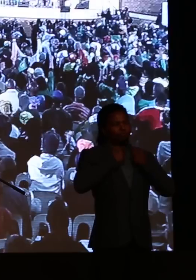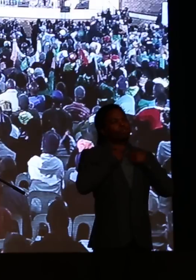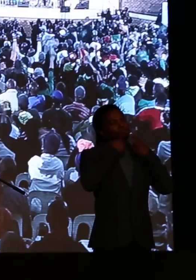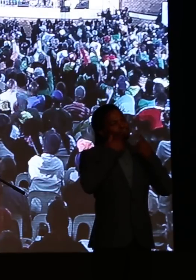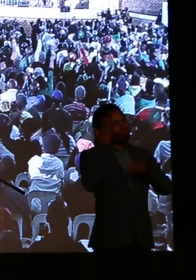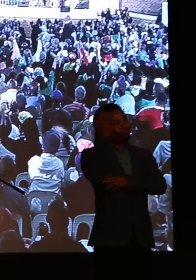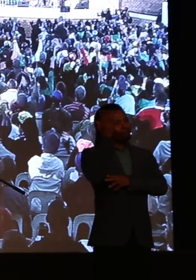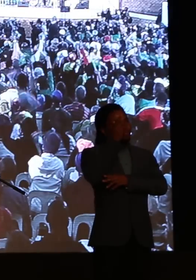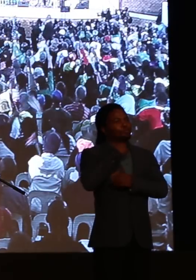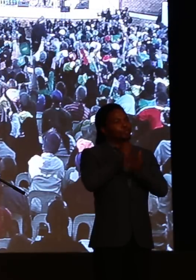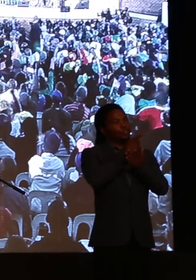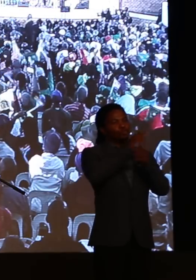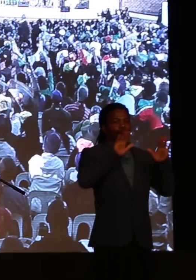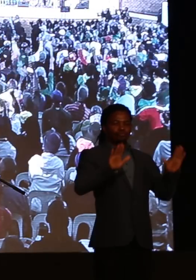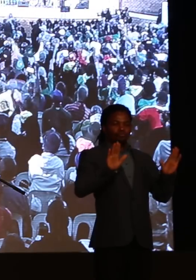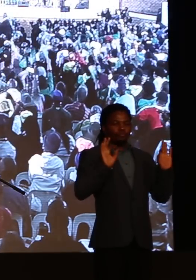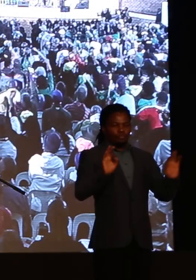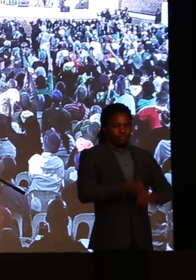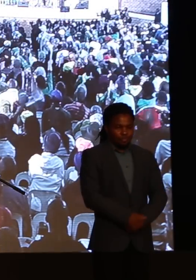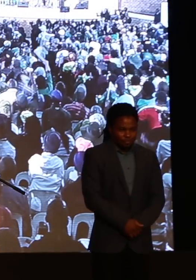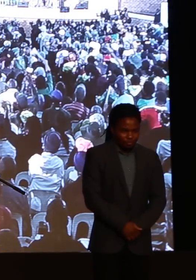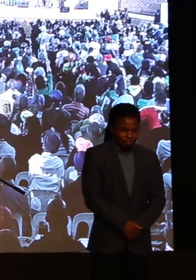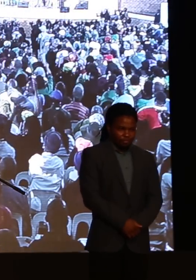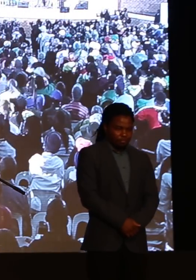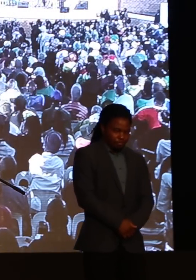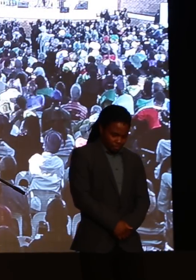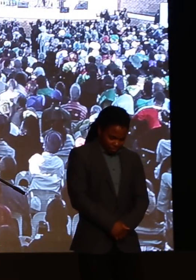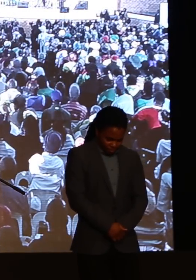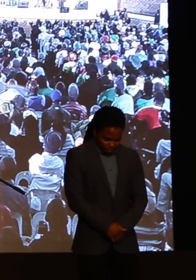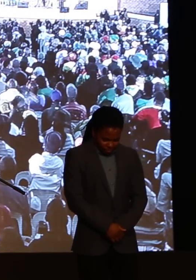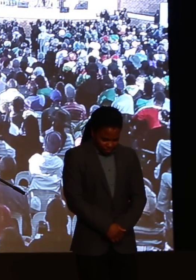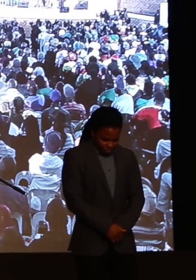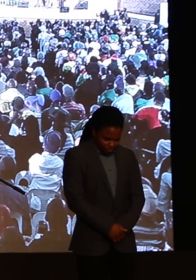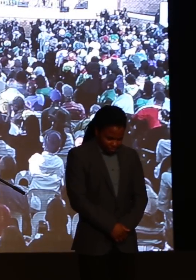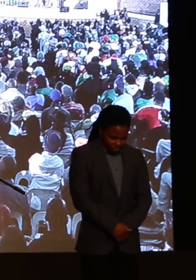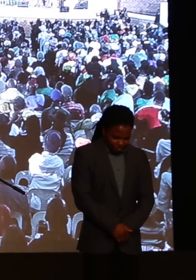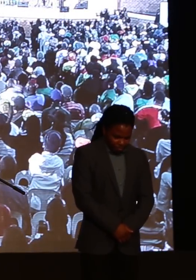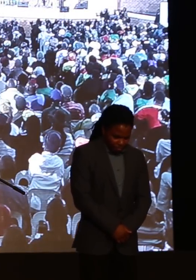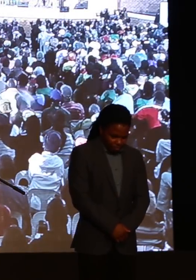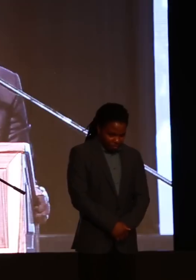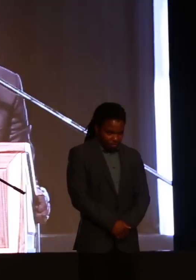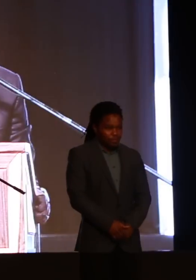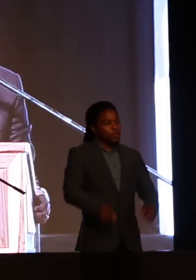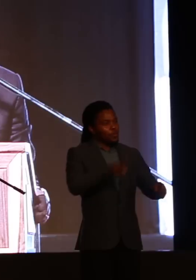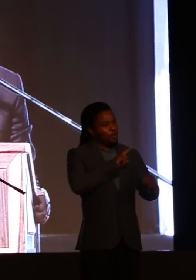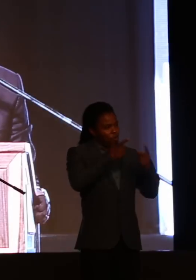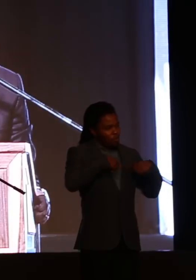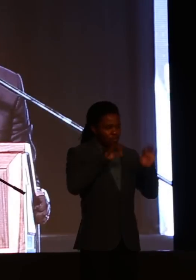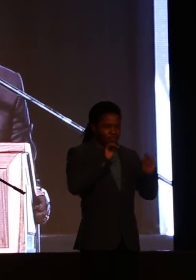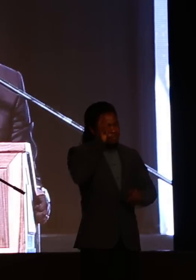of us being Africans.